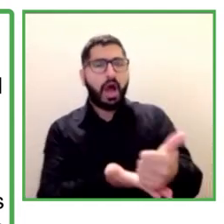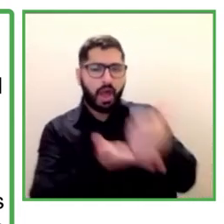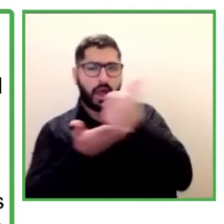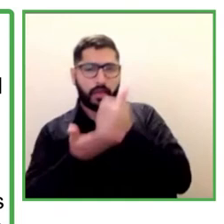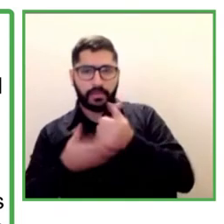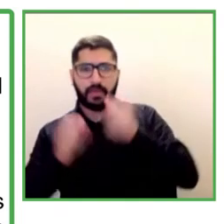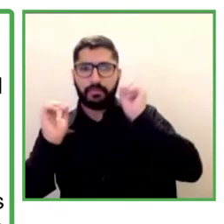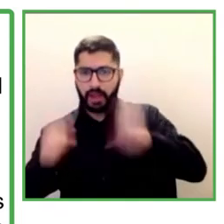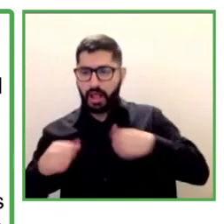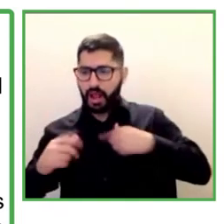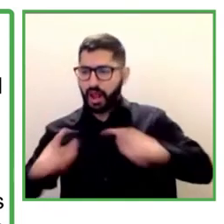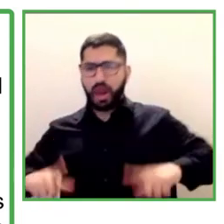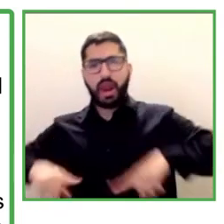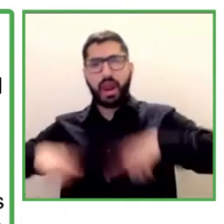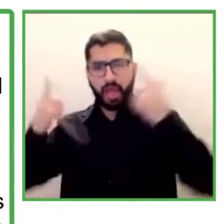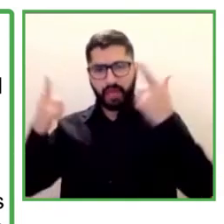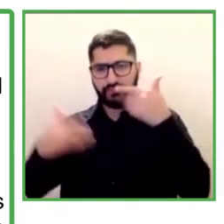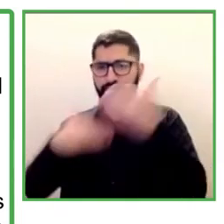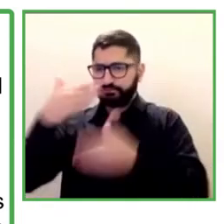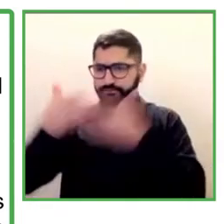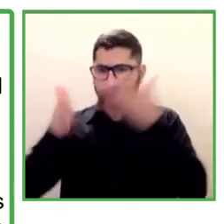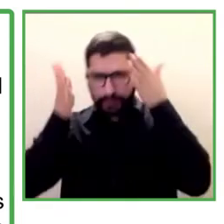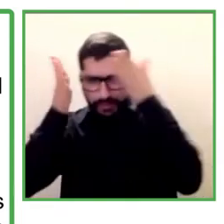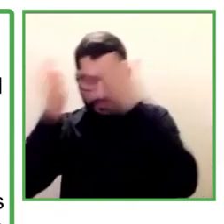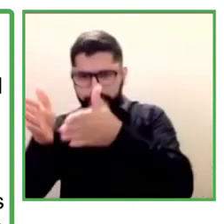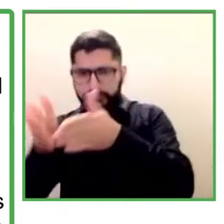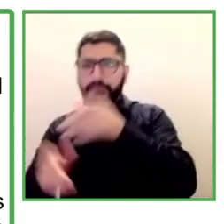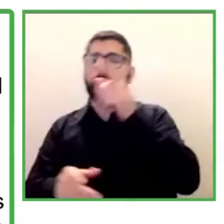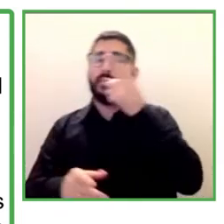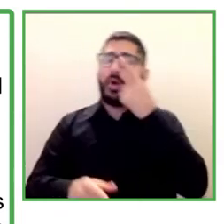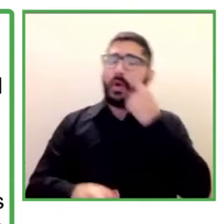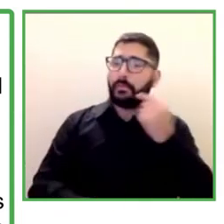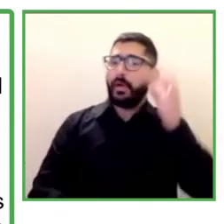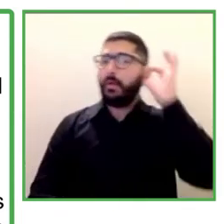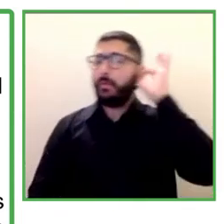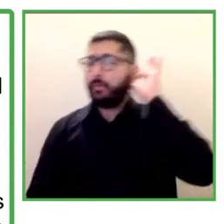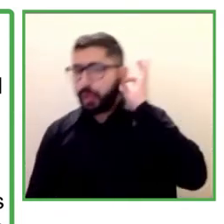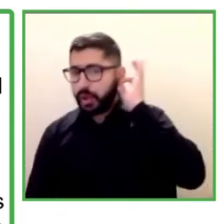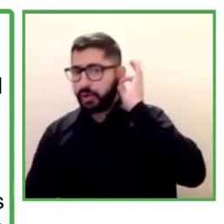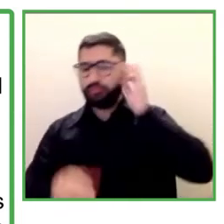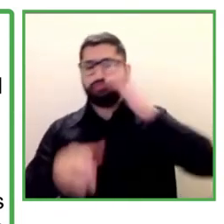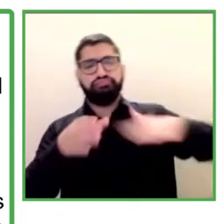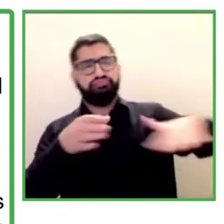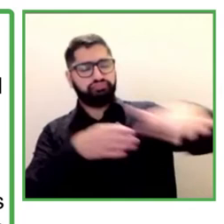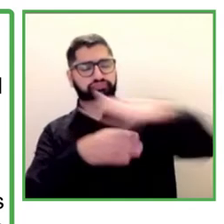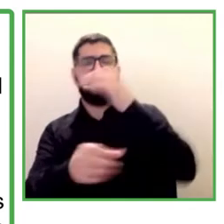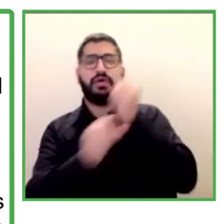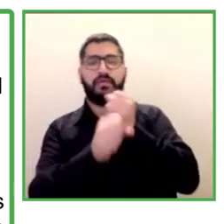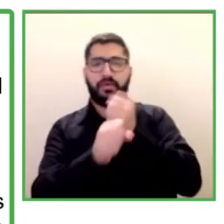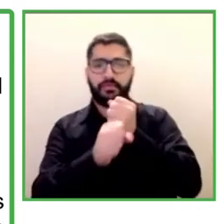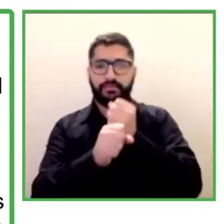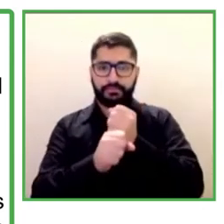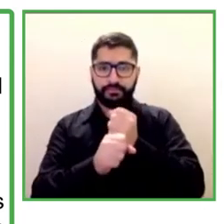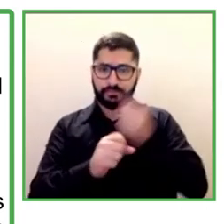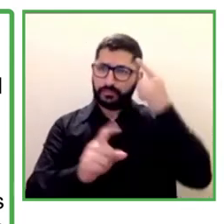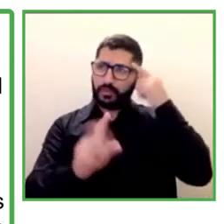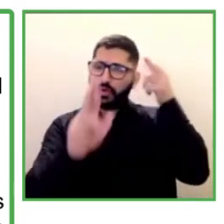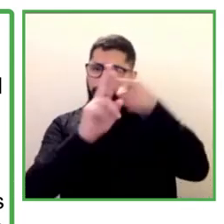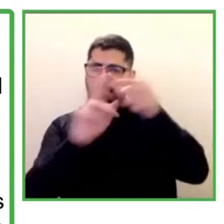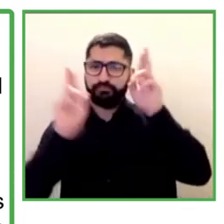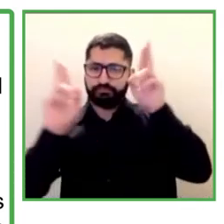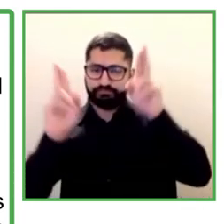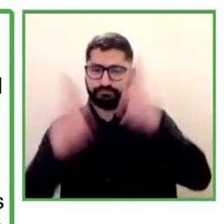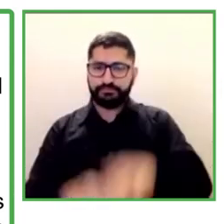provide protection to the workers. What we want to do is that with the preventive